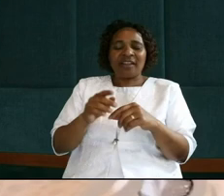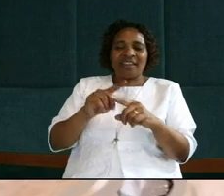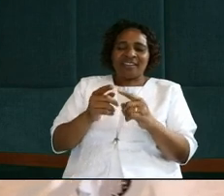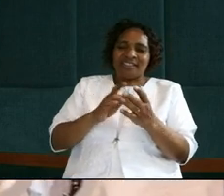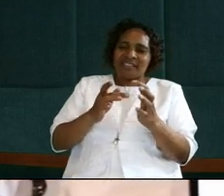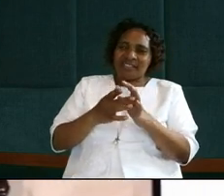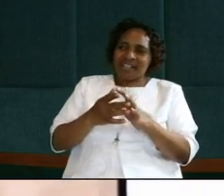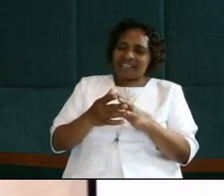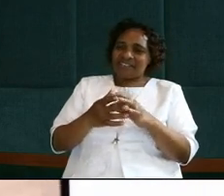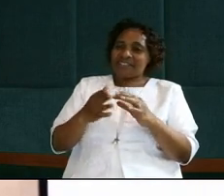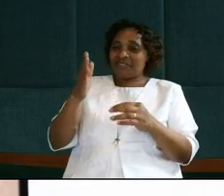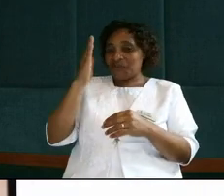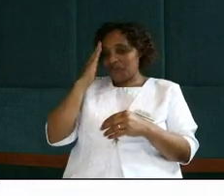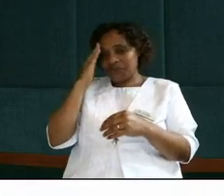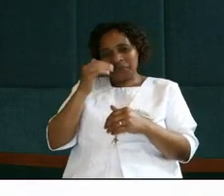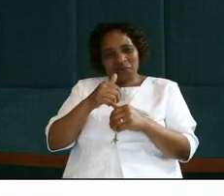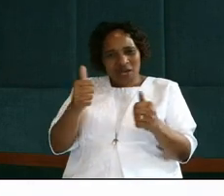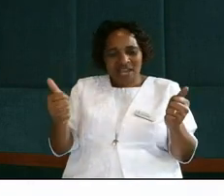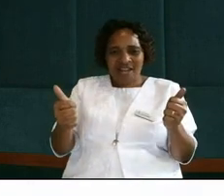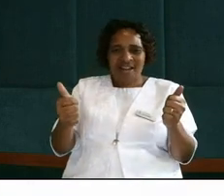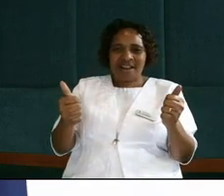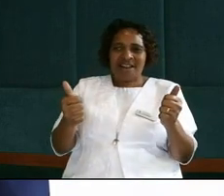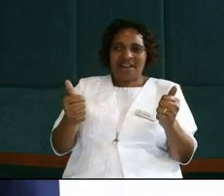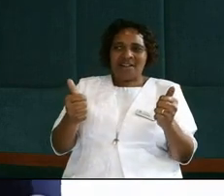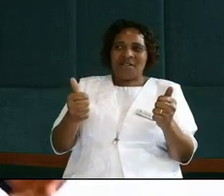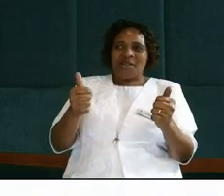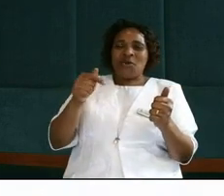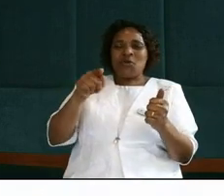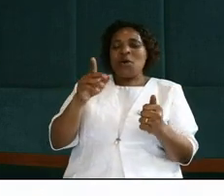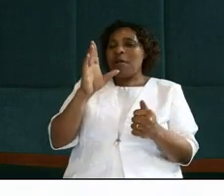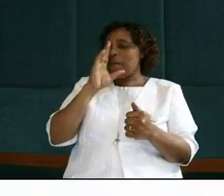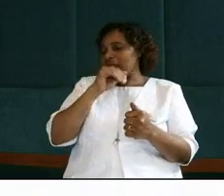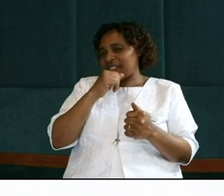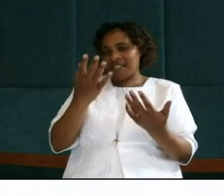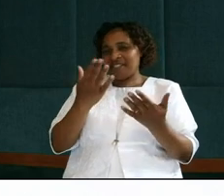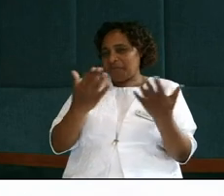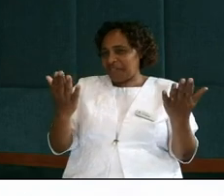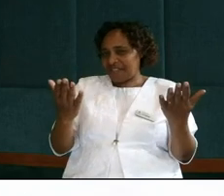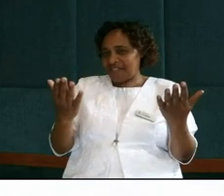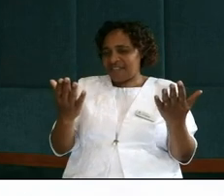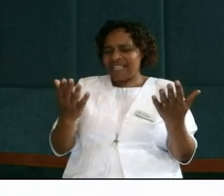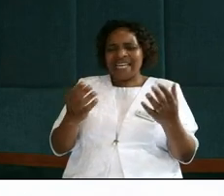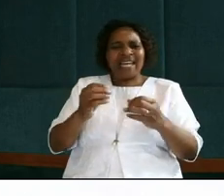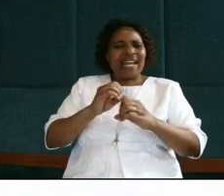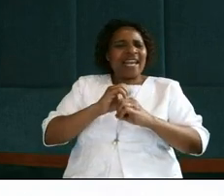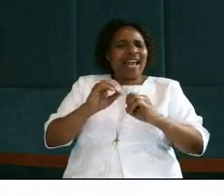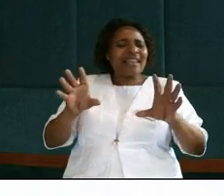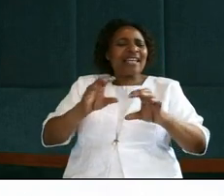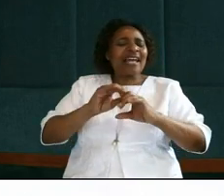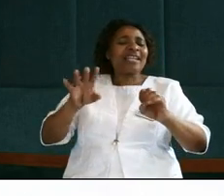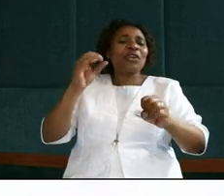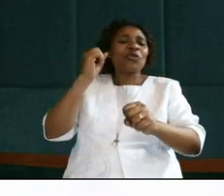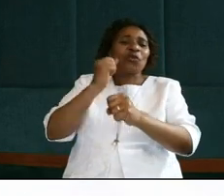Jesus looks at him and tells him, you have gone overboard. You are still missing the point. It has nothing to do